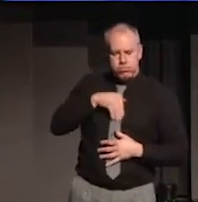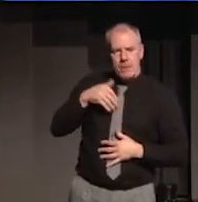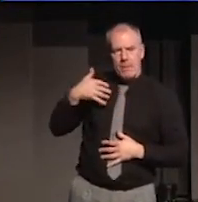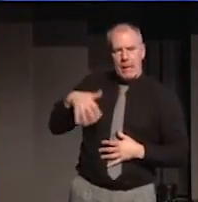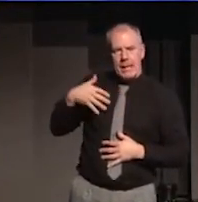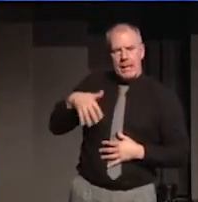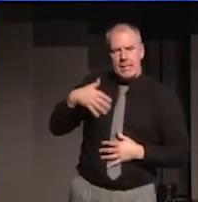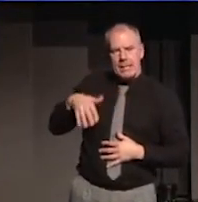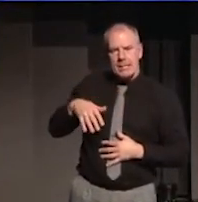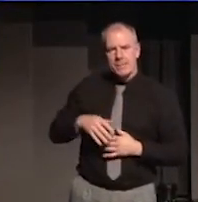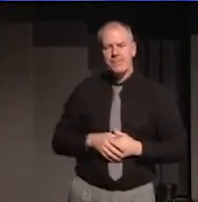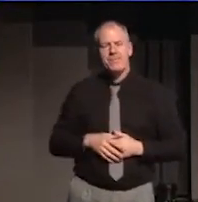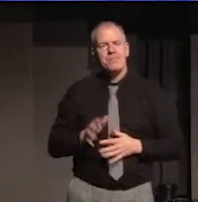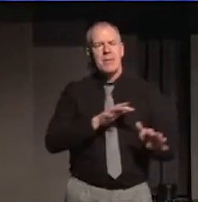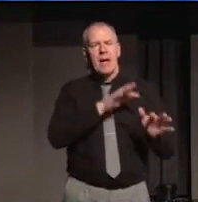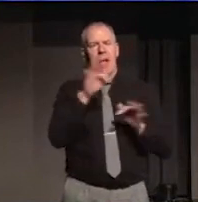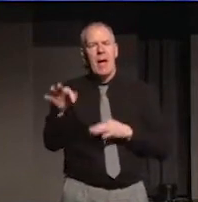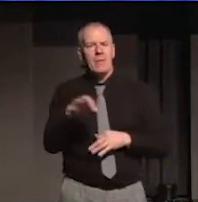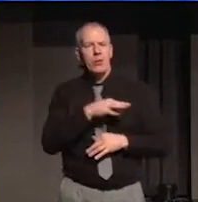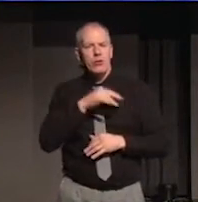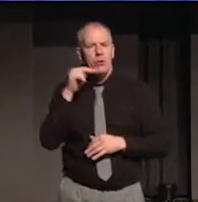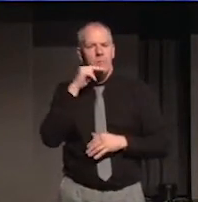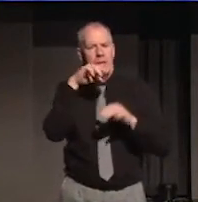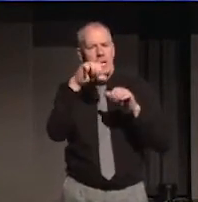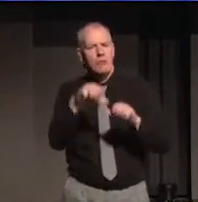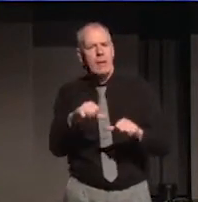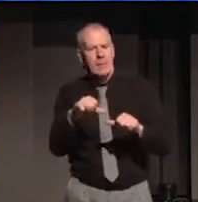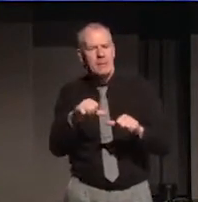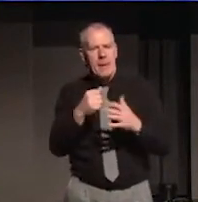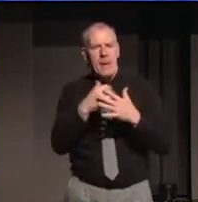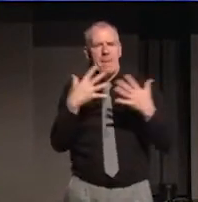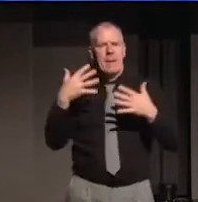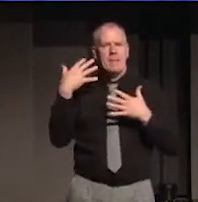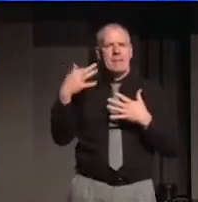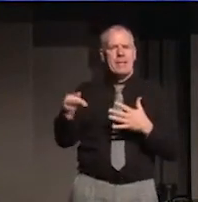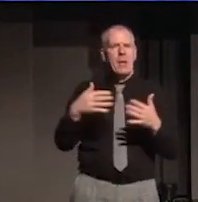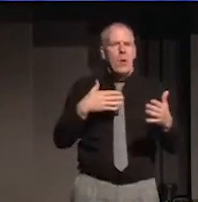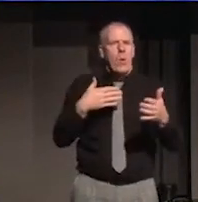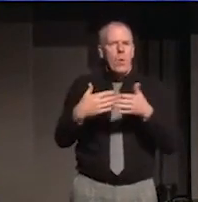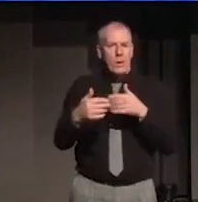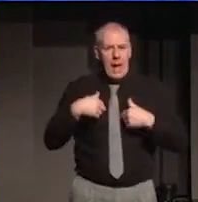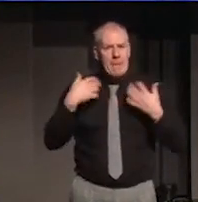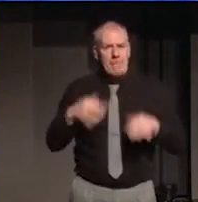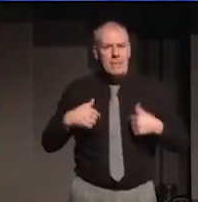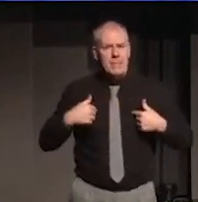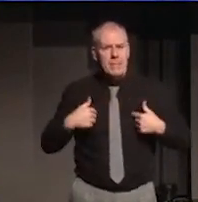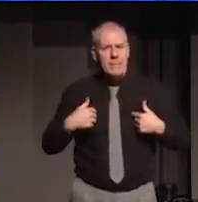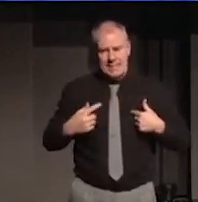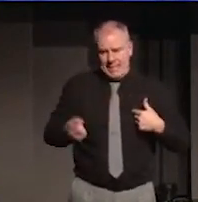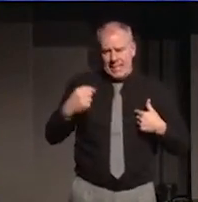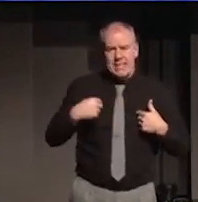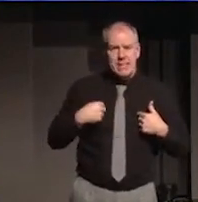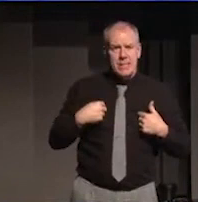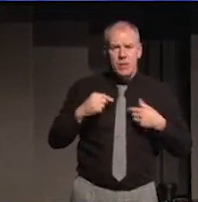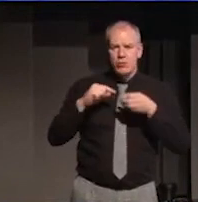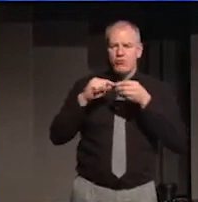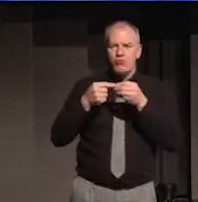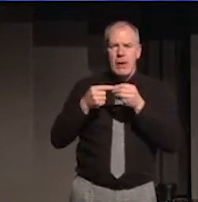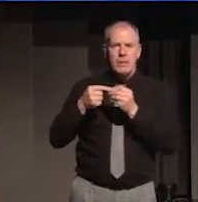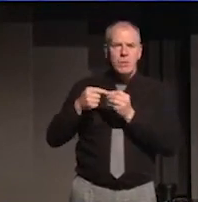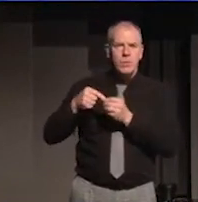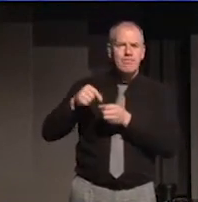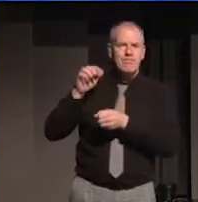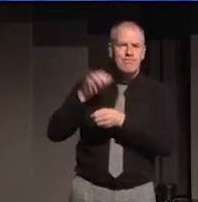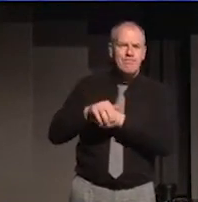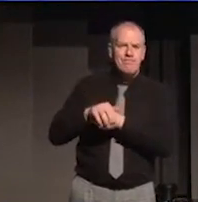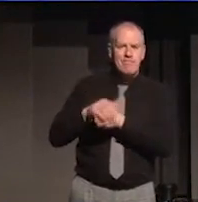In a post-Good Friday Agreement Ireland, a big mistake is one that I've already made. Trying to put a lid on the